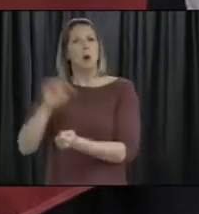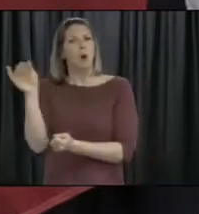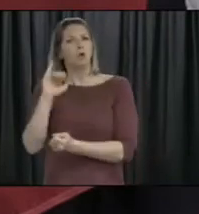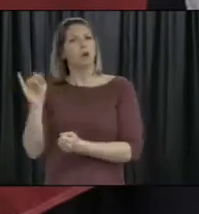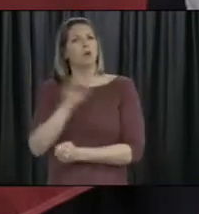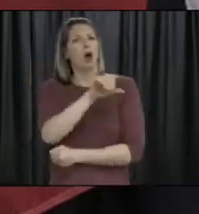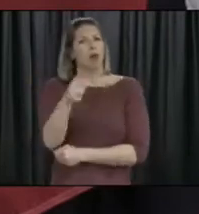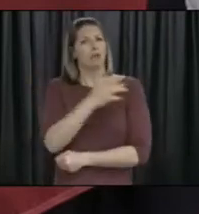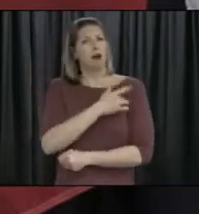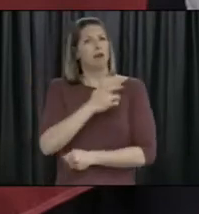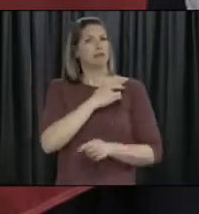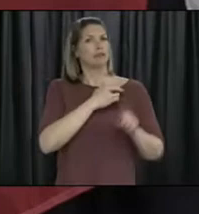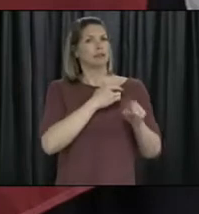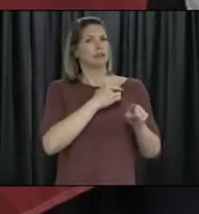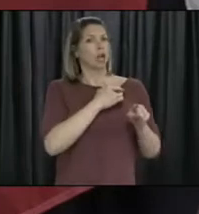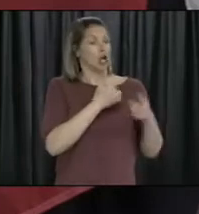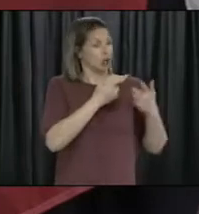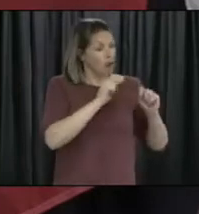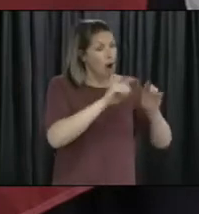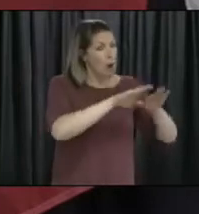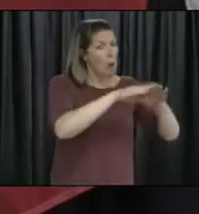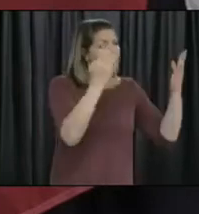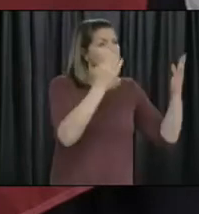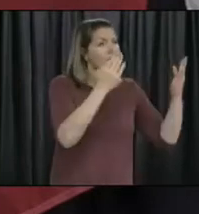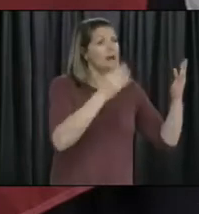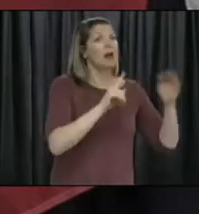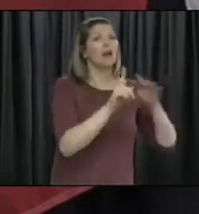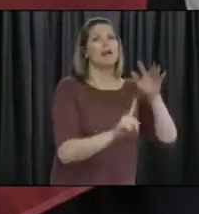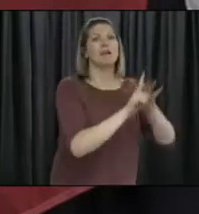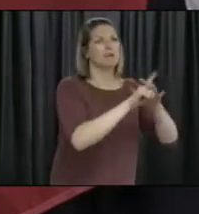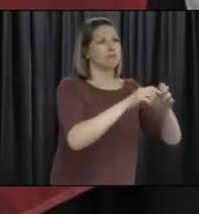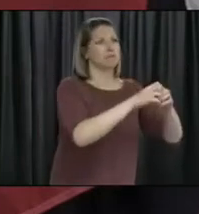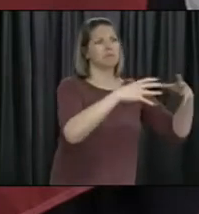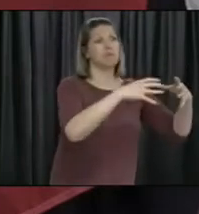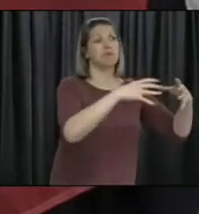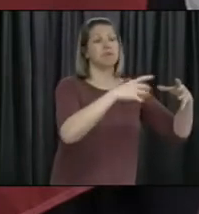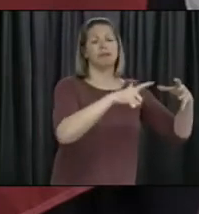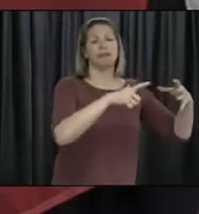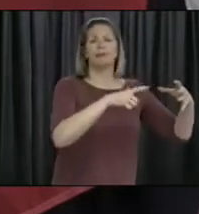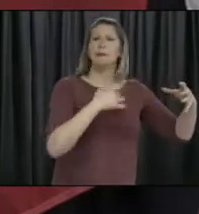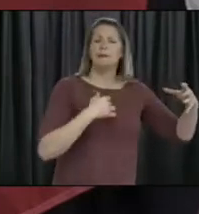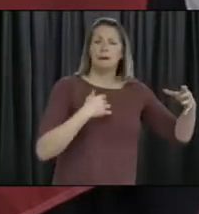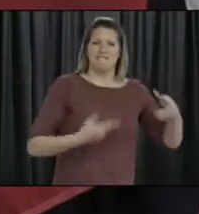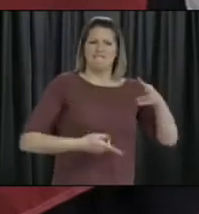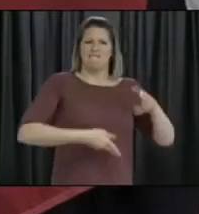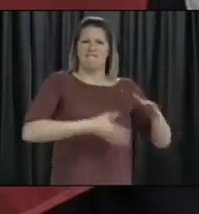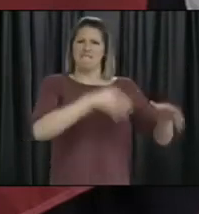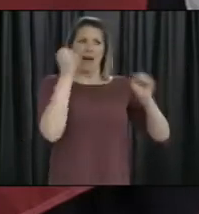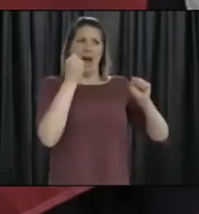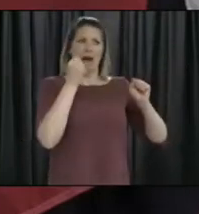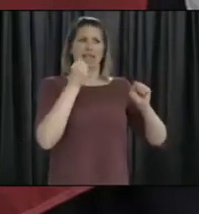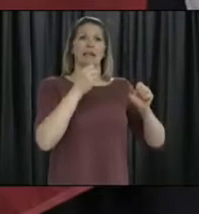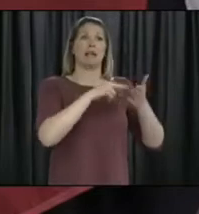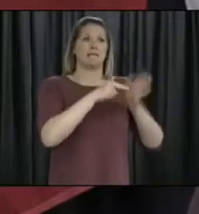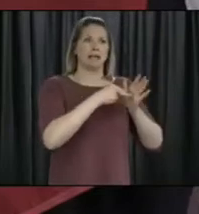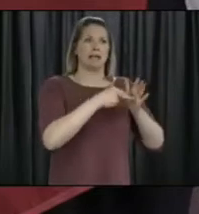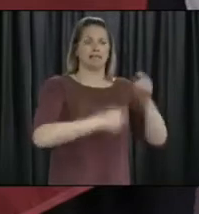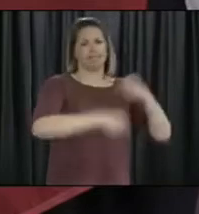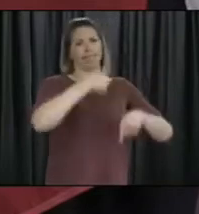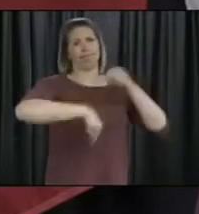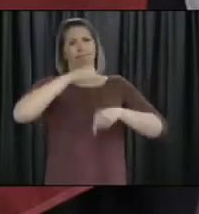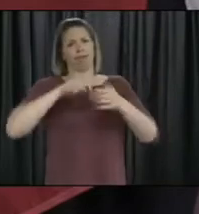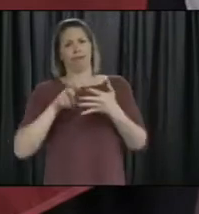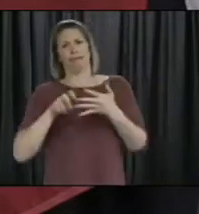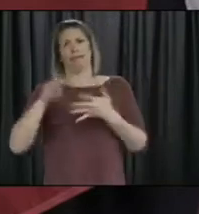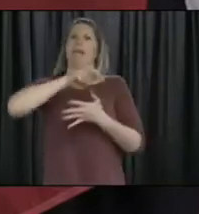you know, that this virus is still with us. And that is the reason why our plan is a little different, that the public health officials have put in place, given the